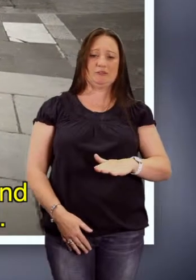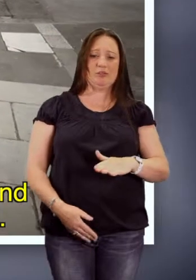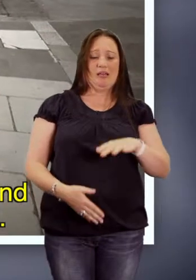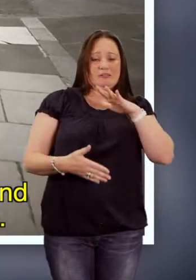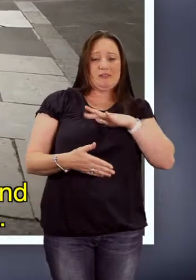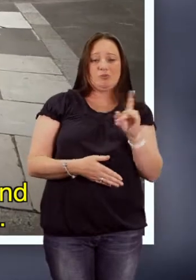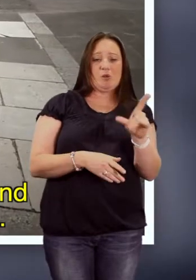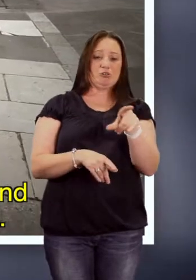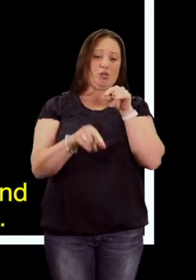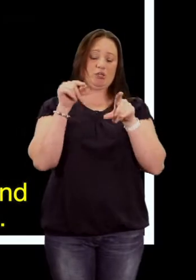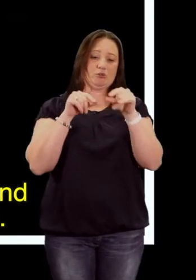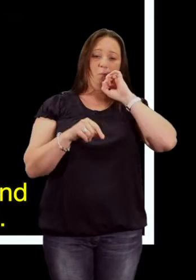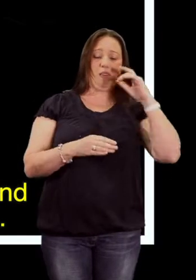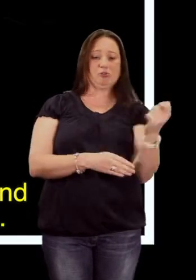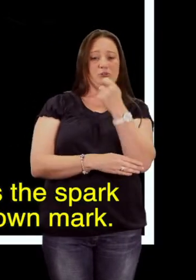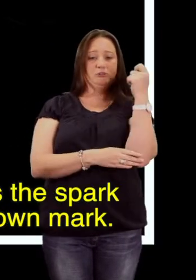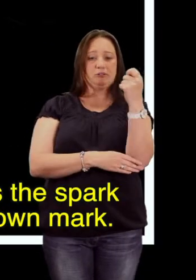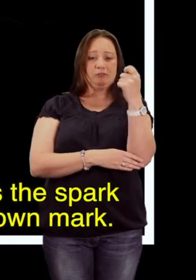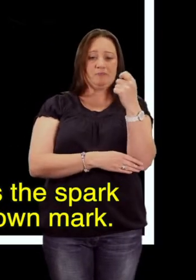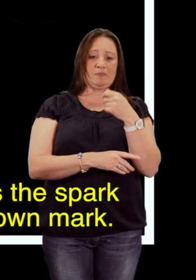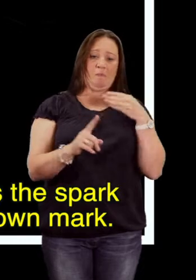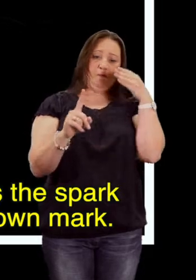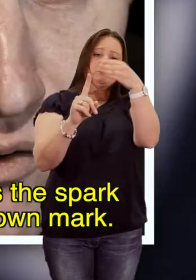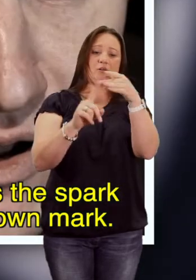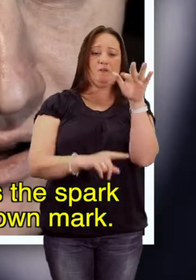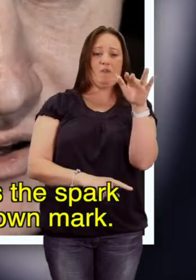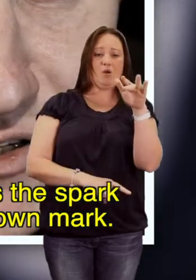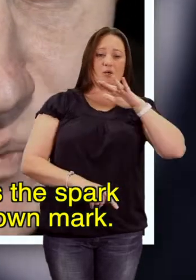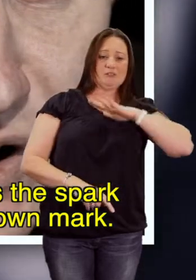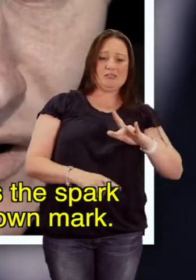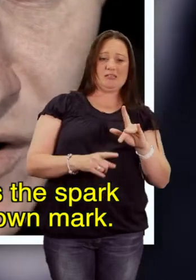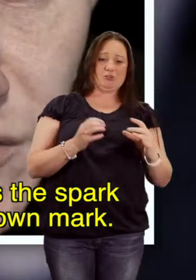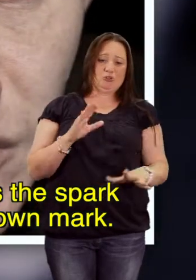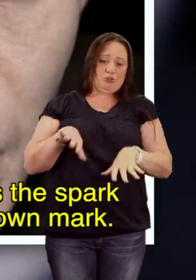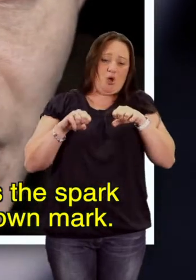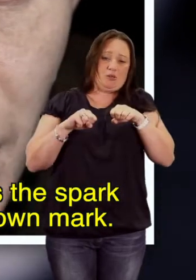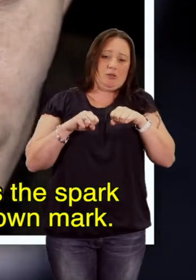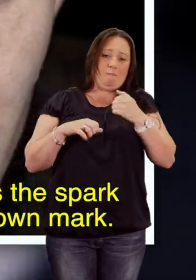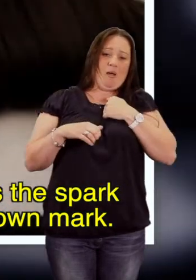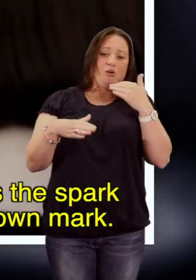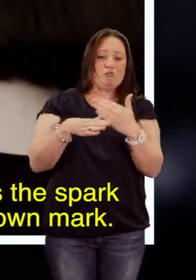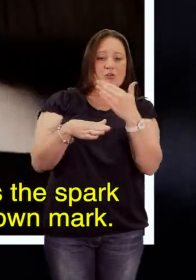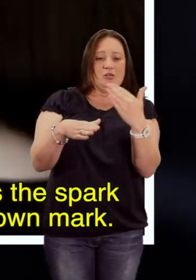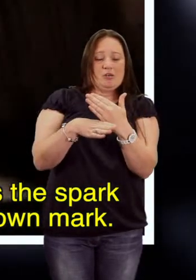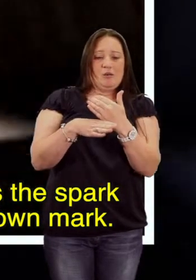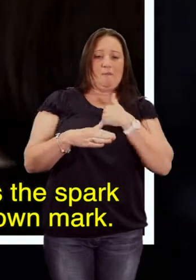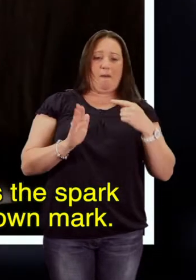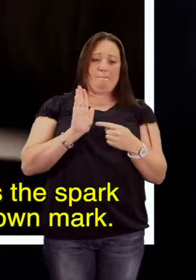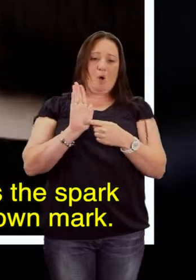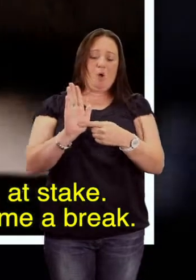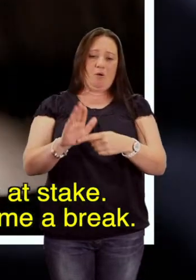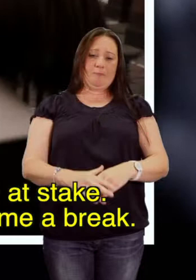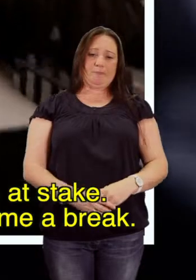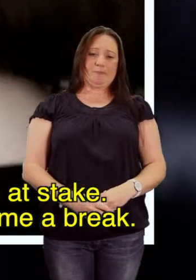we need is a chance. I'm about to succeed. The potential is there. What I need is a spot. To start my career. And make my own